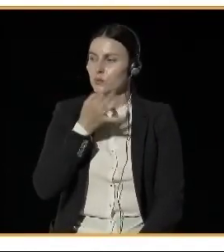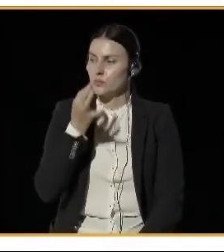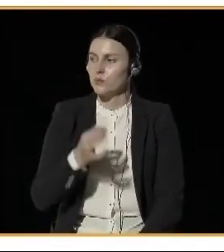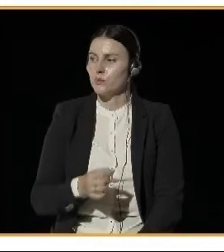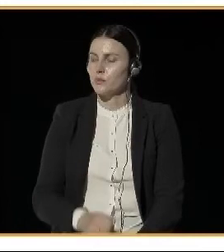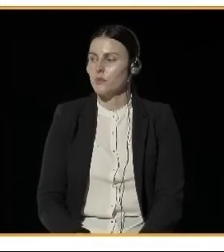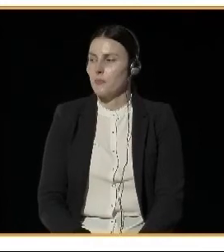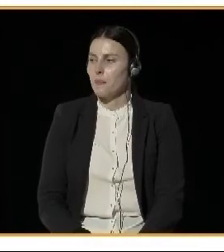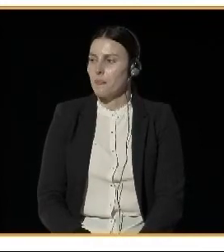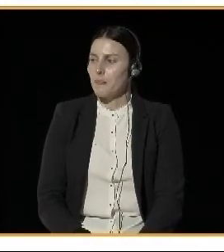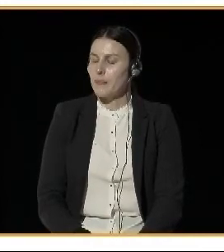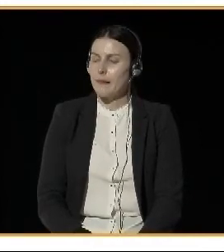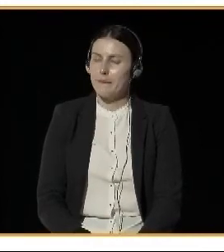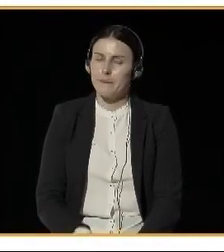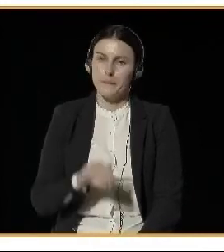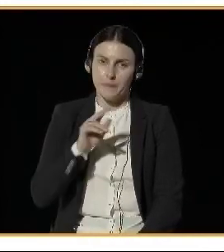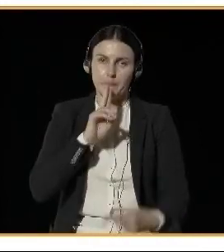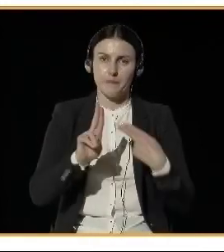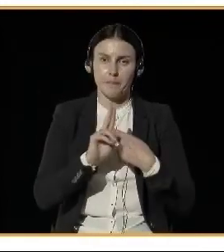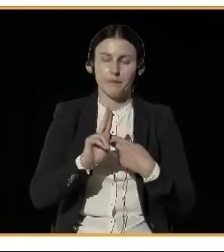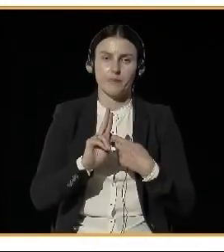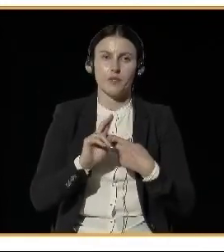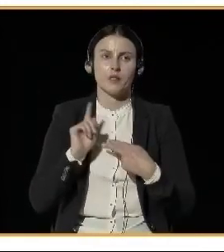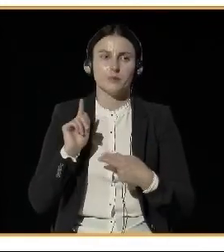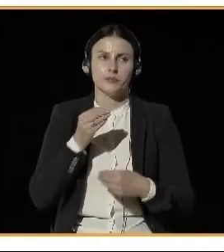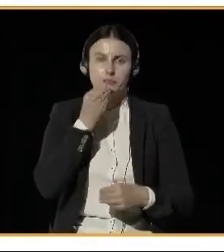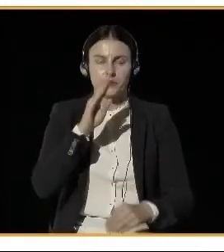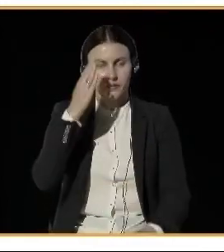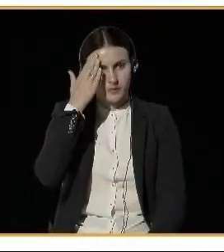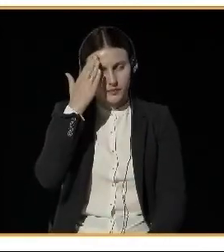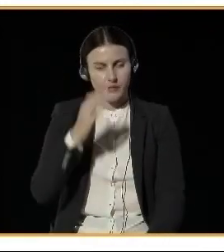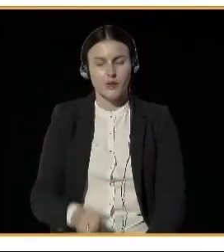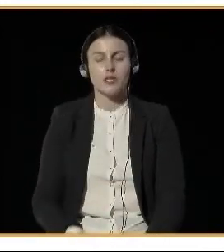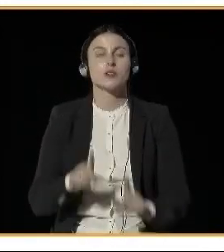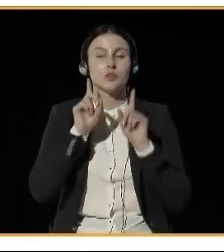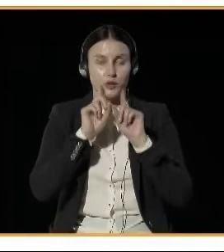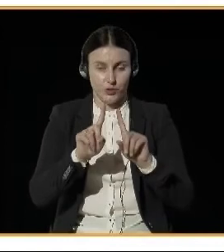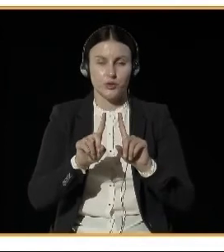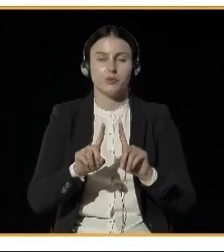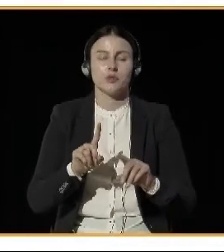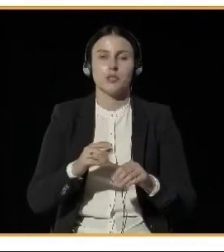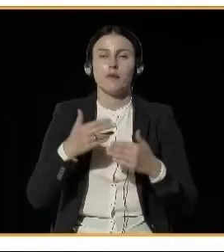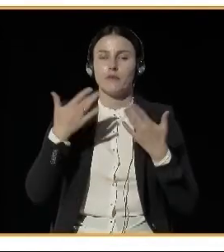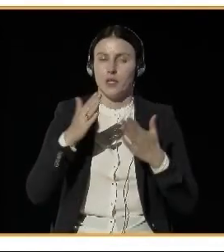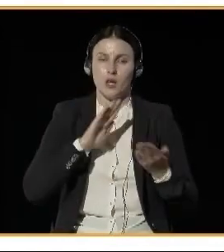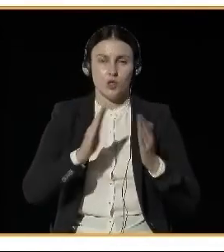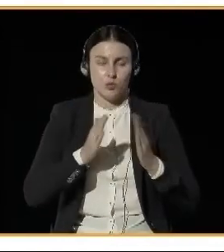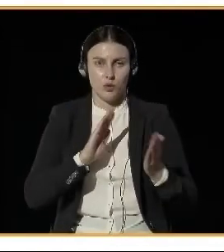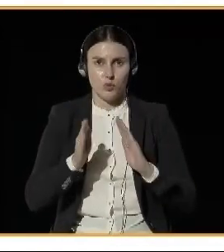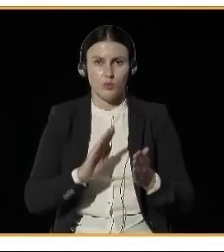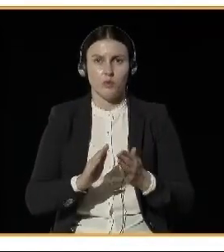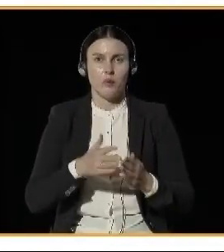Well, we have used many ways to get the message across to our citizens. And